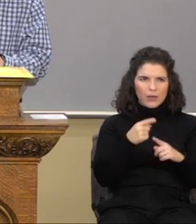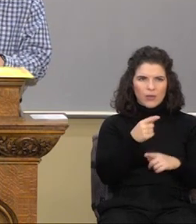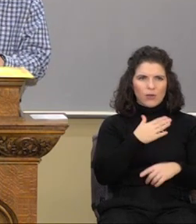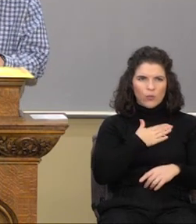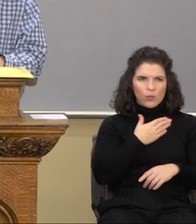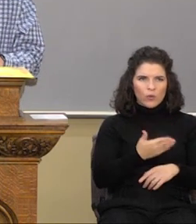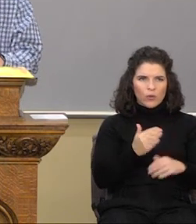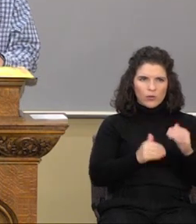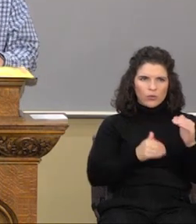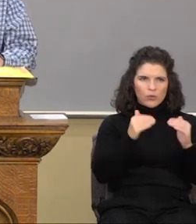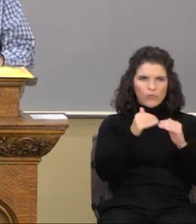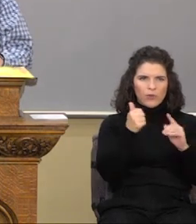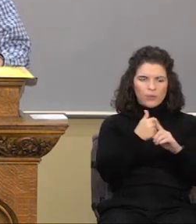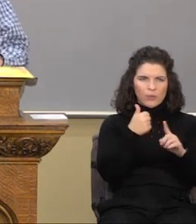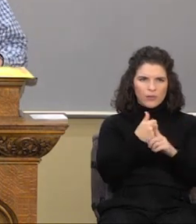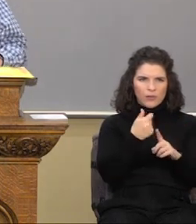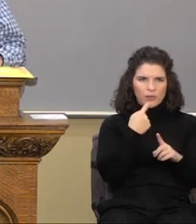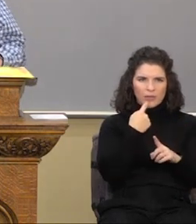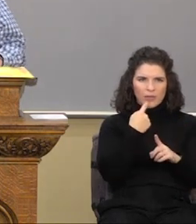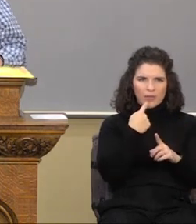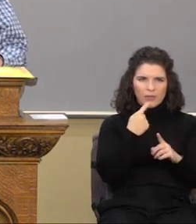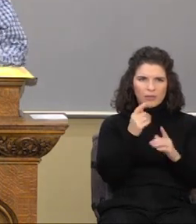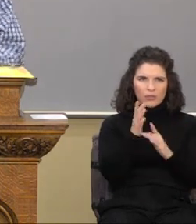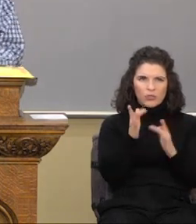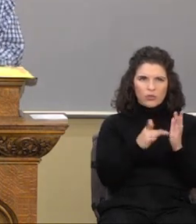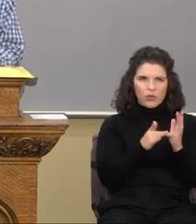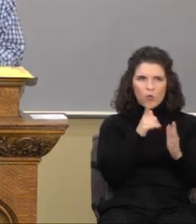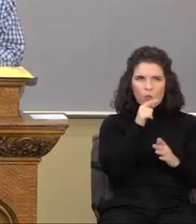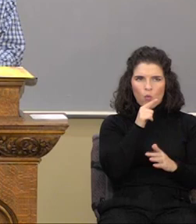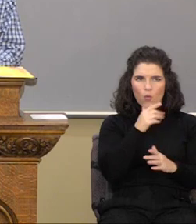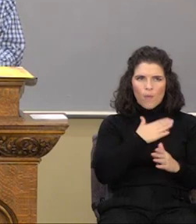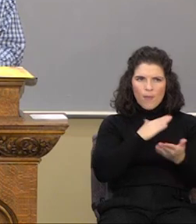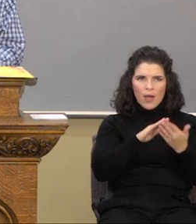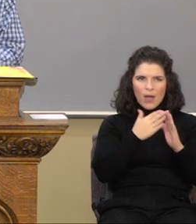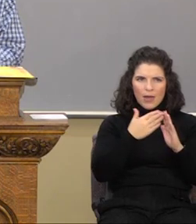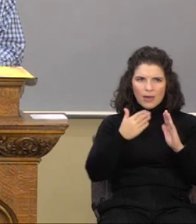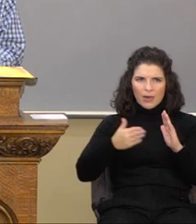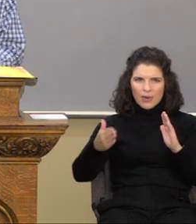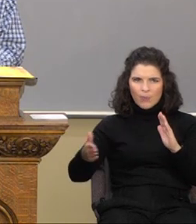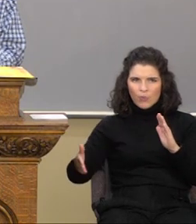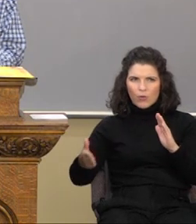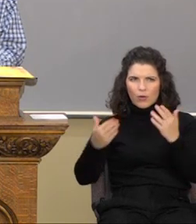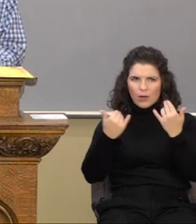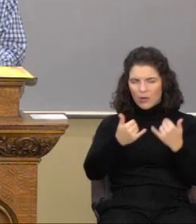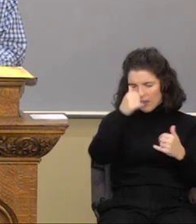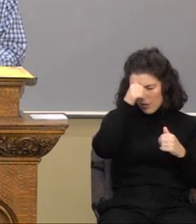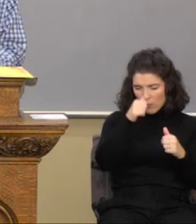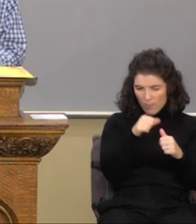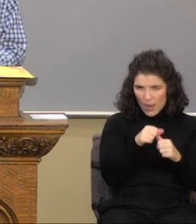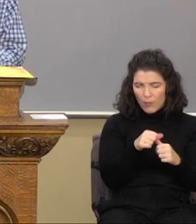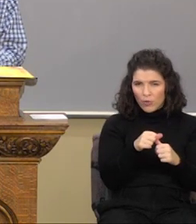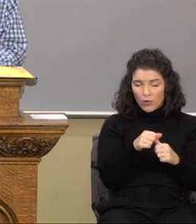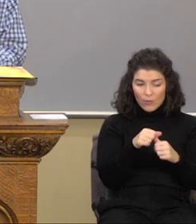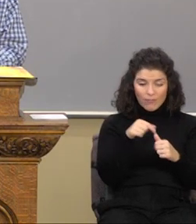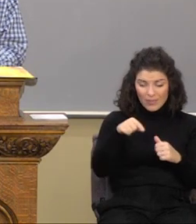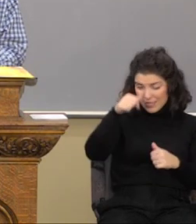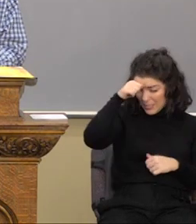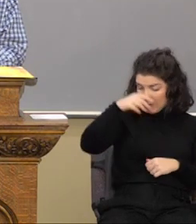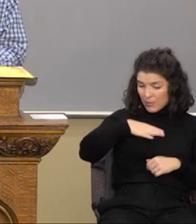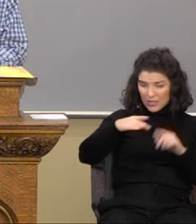said unto Jesus, and who is my neighbor? Now, remember, this guy's goal